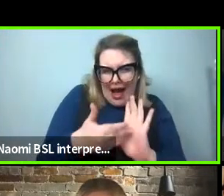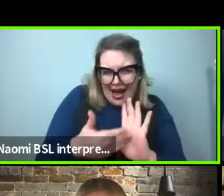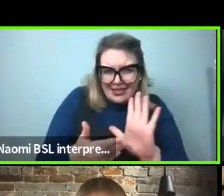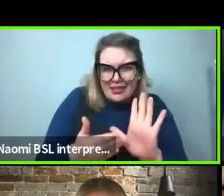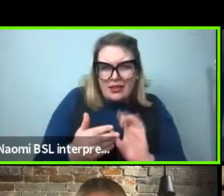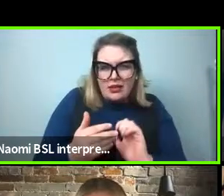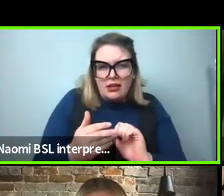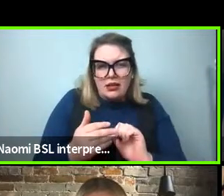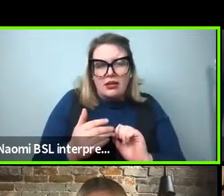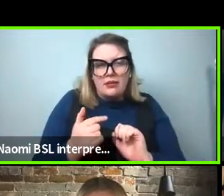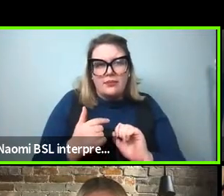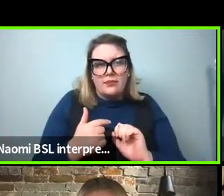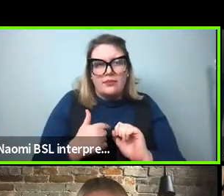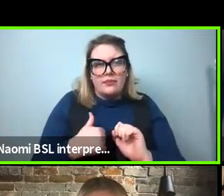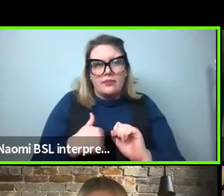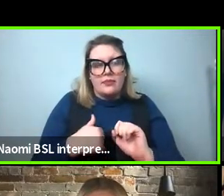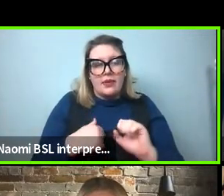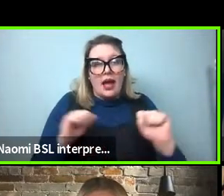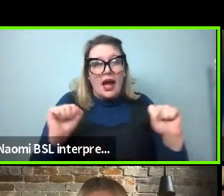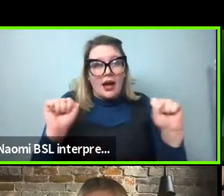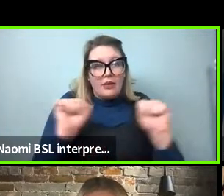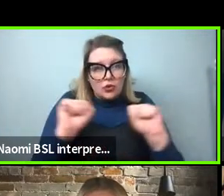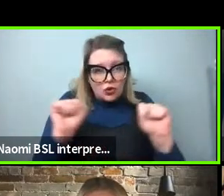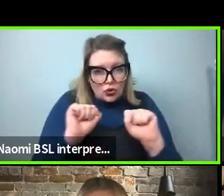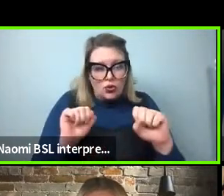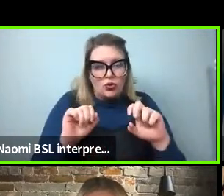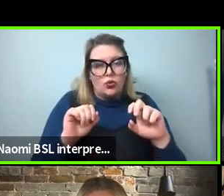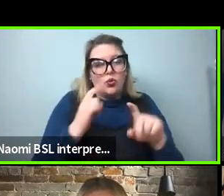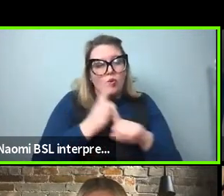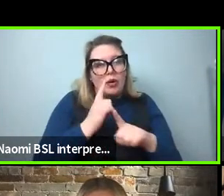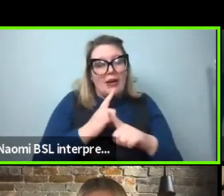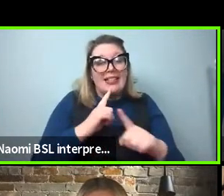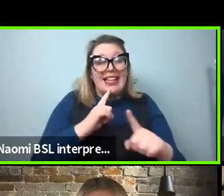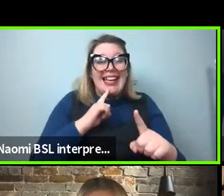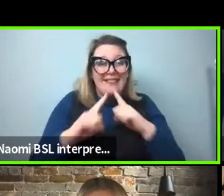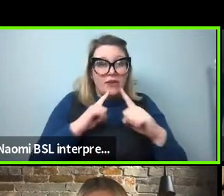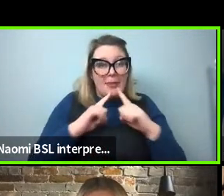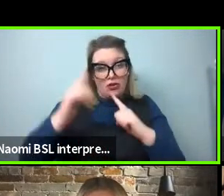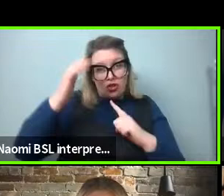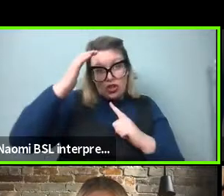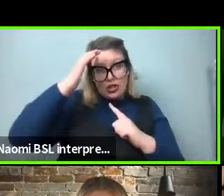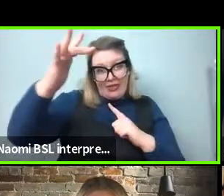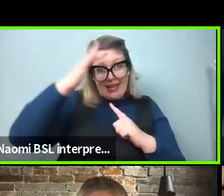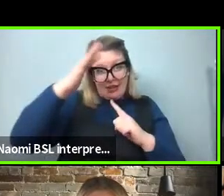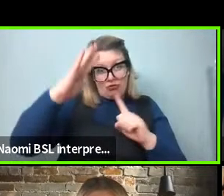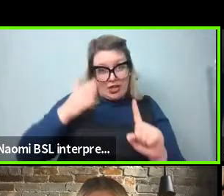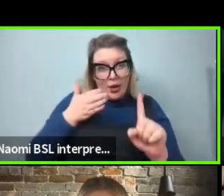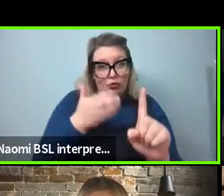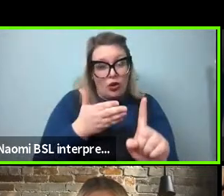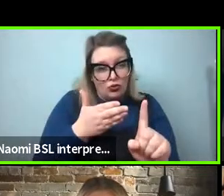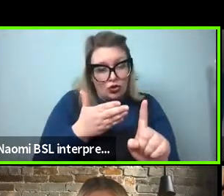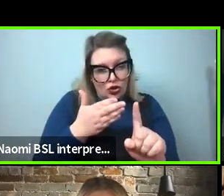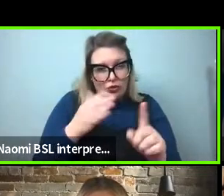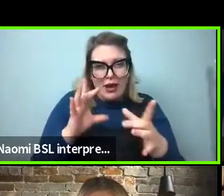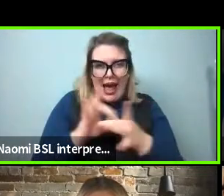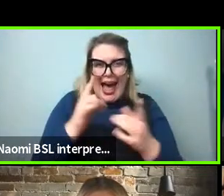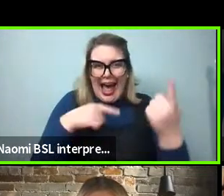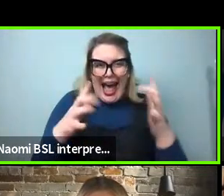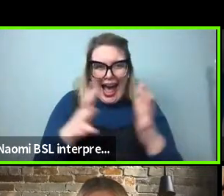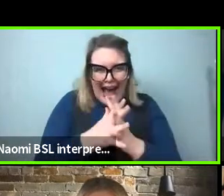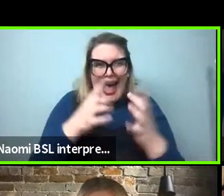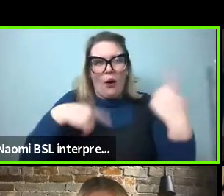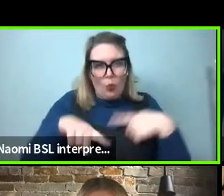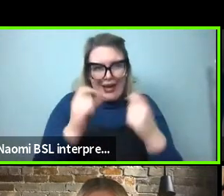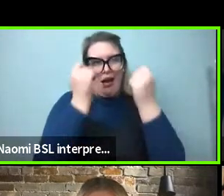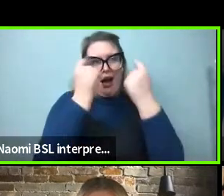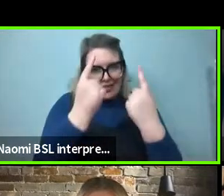talk about, I work, I didn't talk about noise and channeling, which is a big information theory approach to how people, you know, produce and understand language. It's like, there's a lot of noise in the